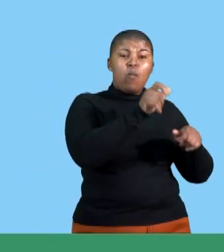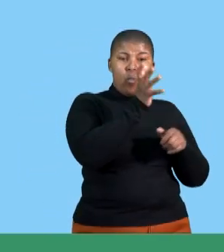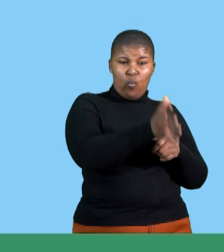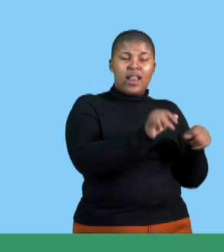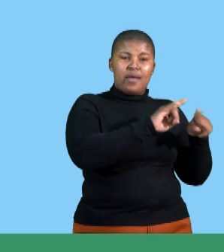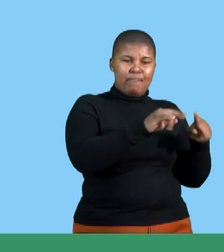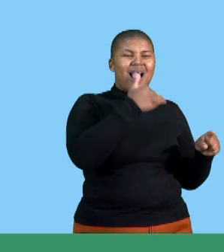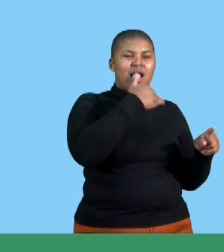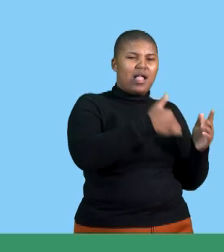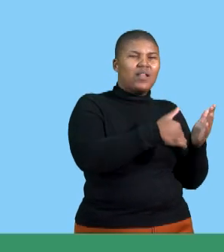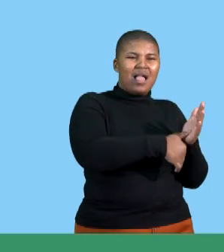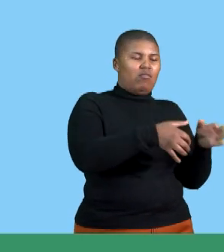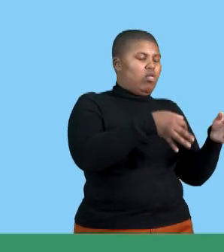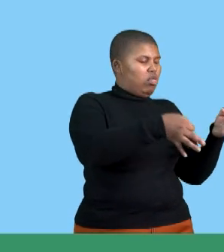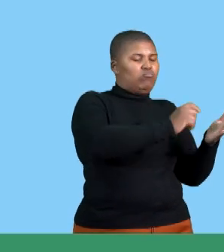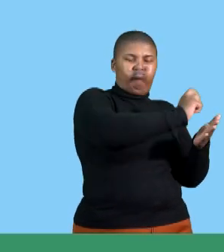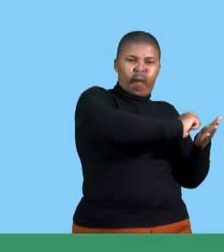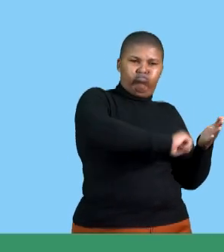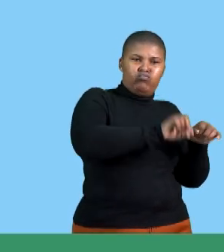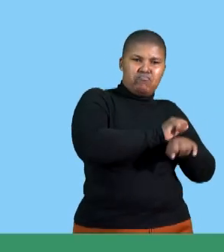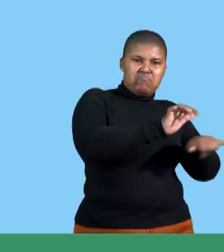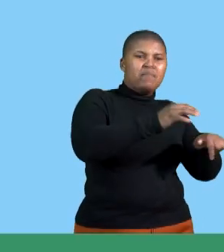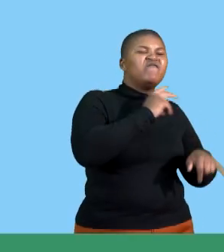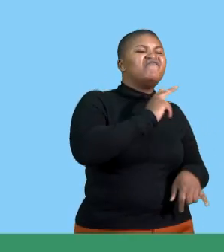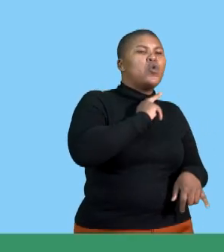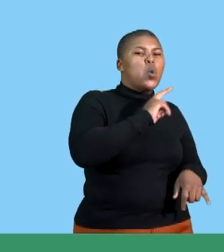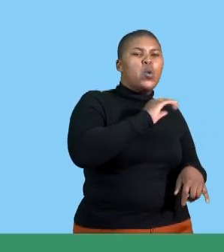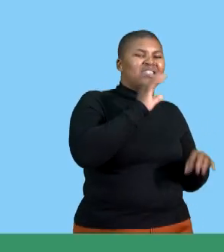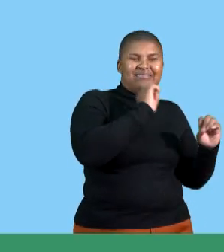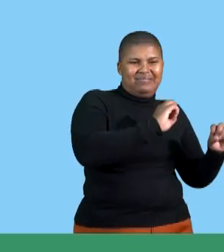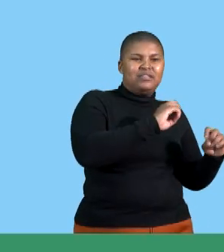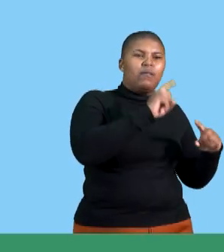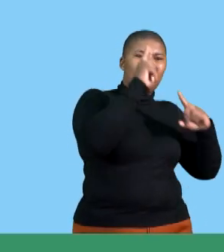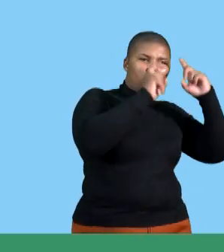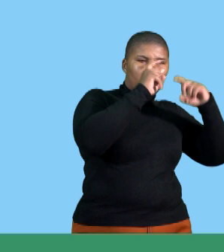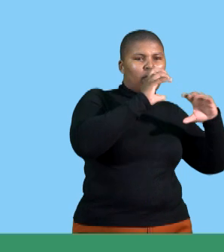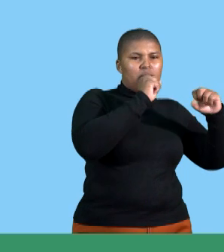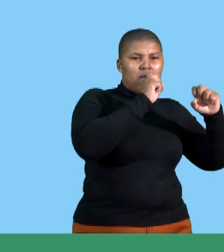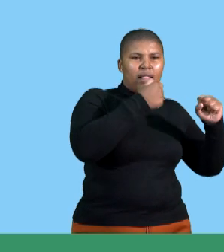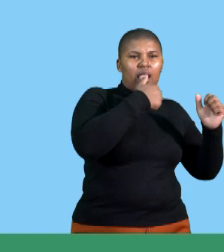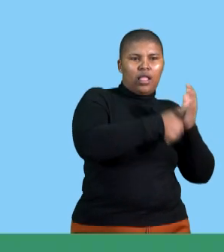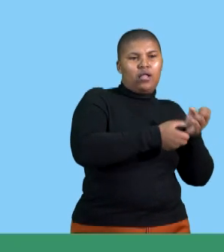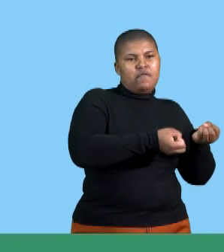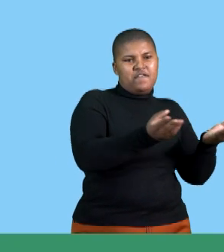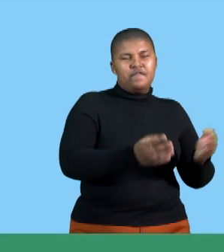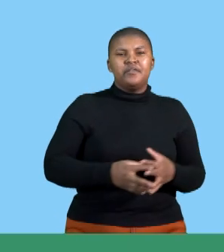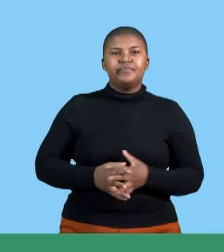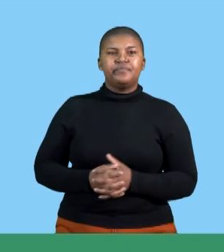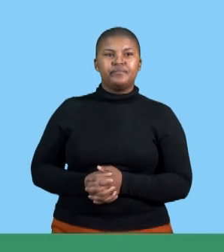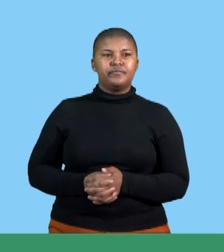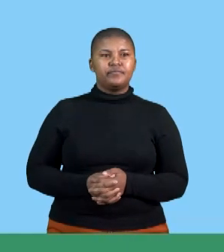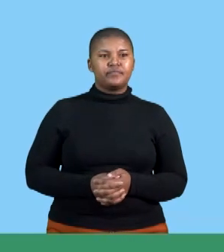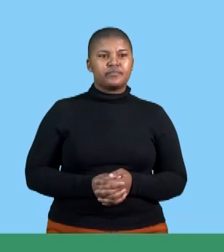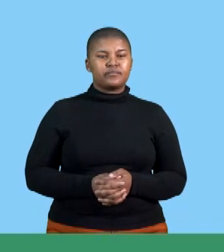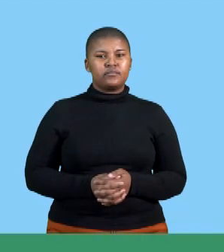will be received but we we it's it's received but you're not using your voice or it's not you're not saying it right